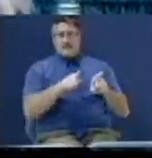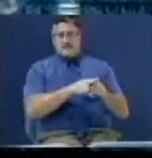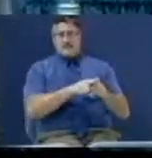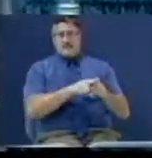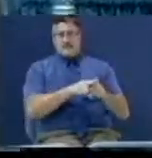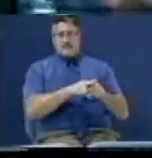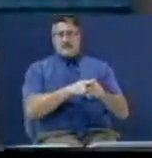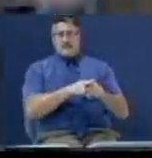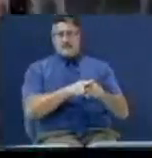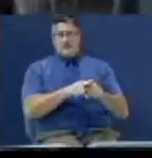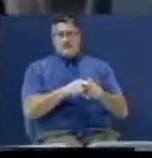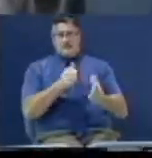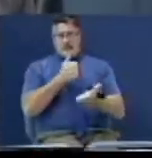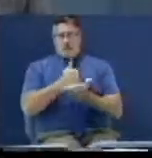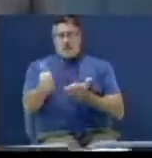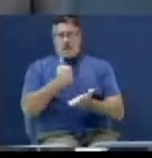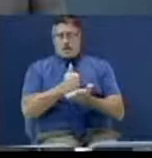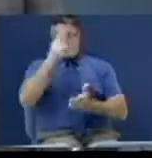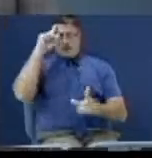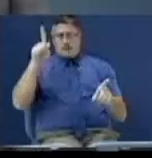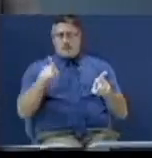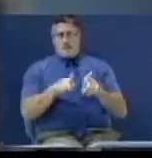They were accused of the brethren.